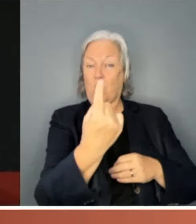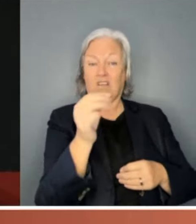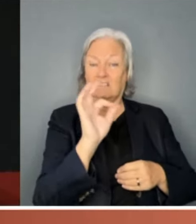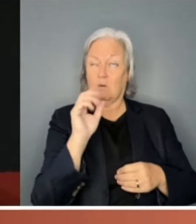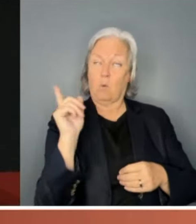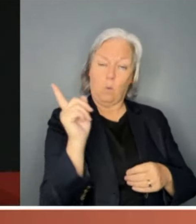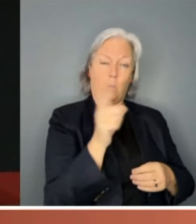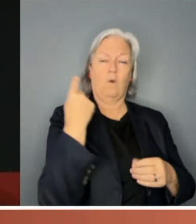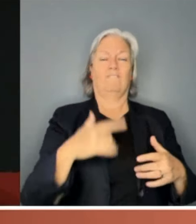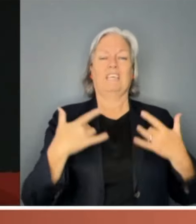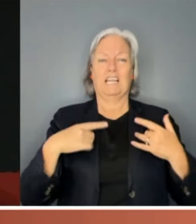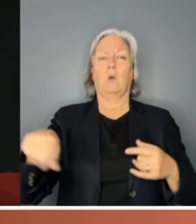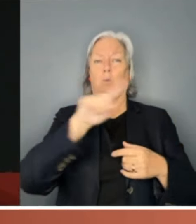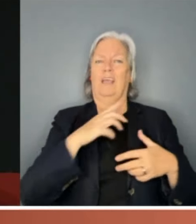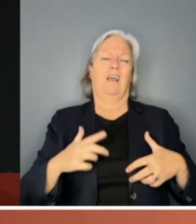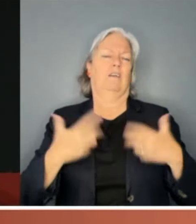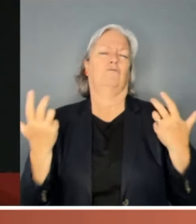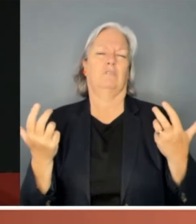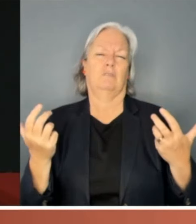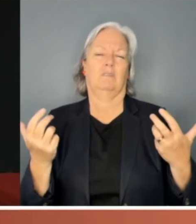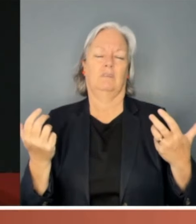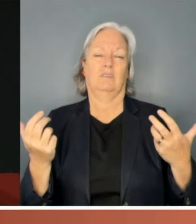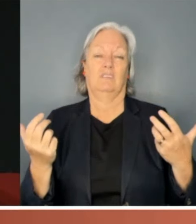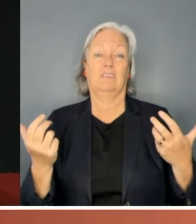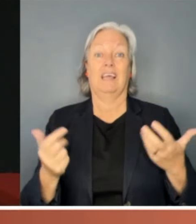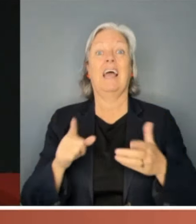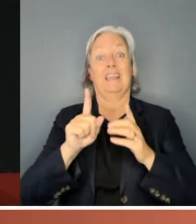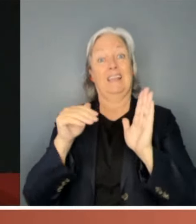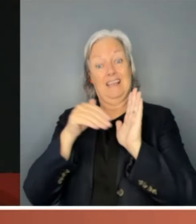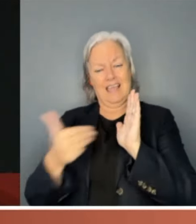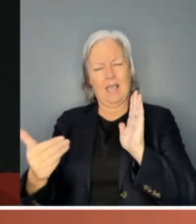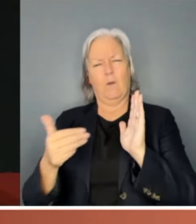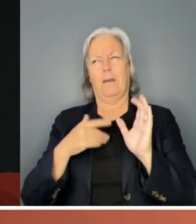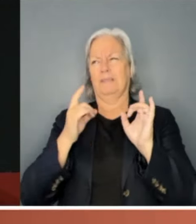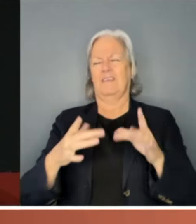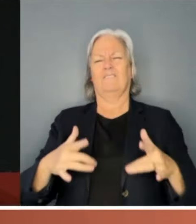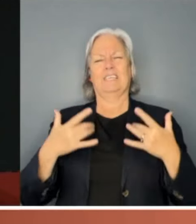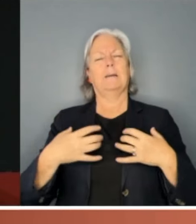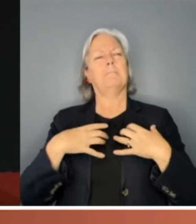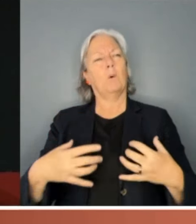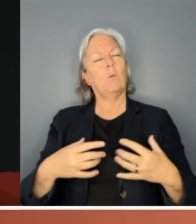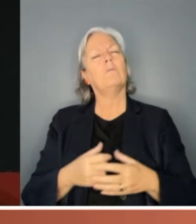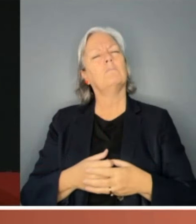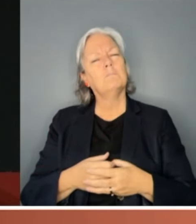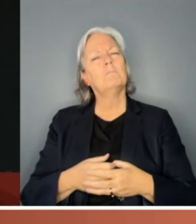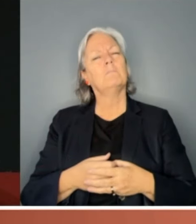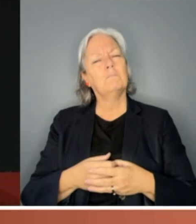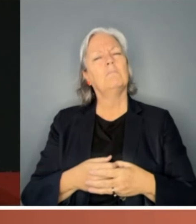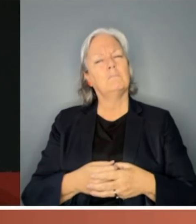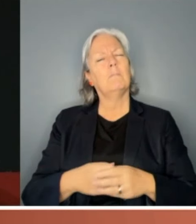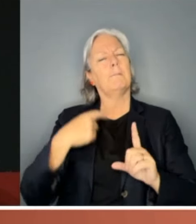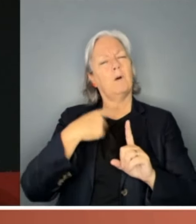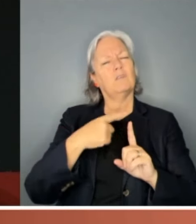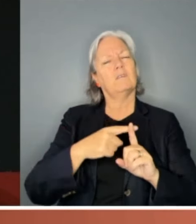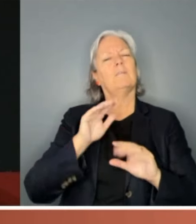angry about it. So I actually now am beginning to feel a lot more optimistic about young women coming into politics.